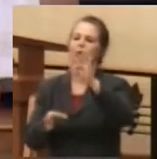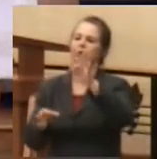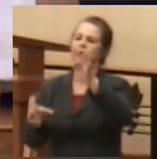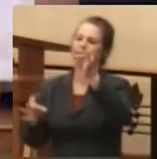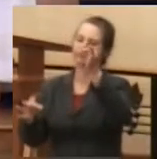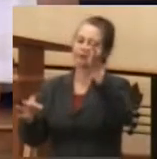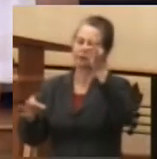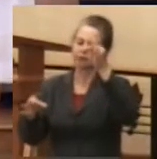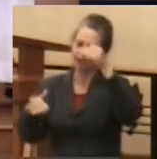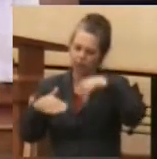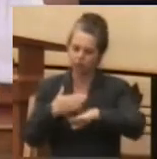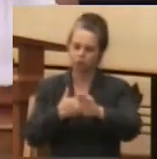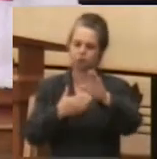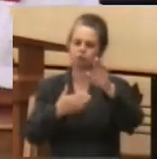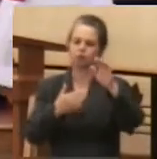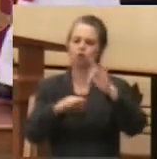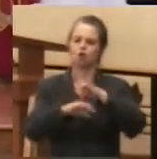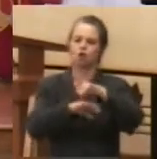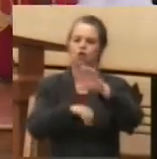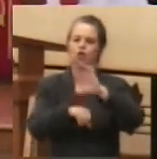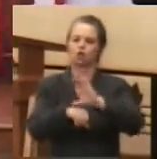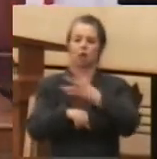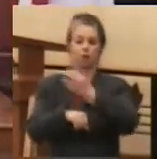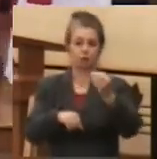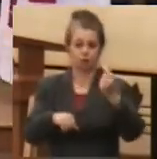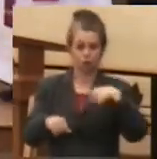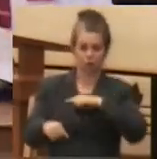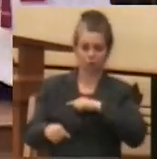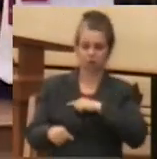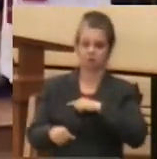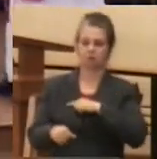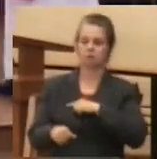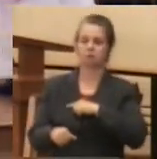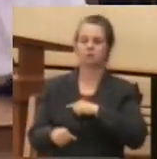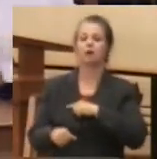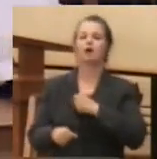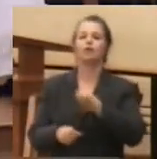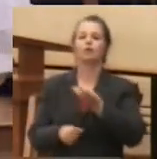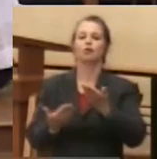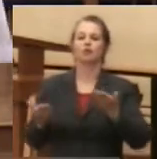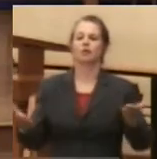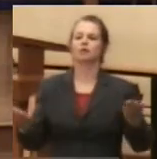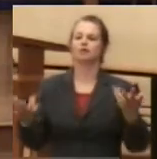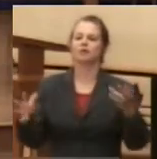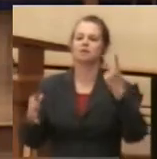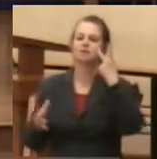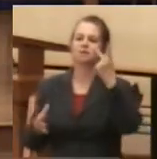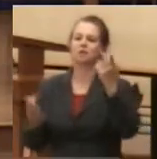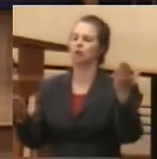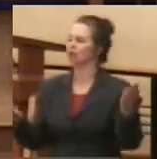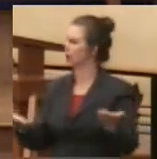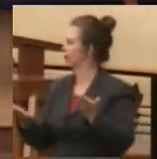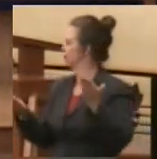church and to us. A couple of things on these pyramids. You see here